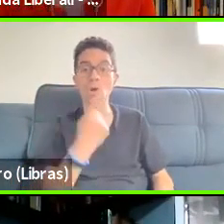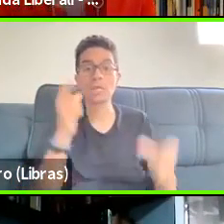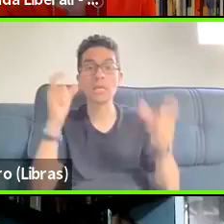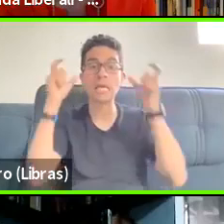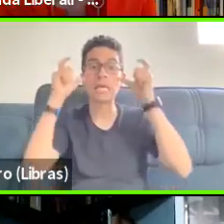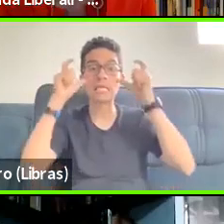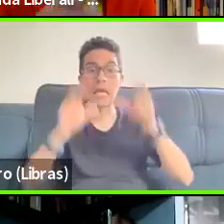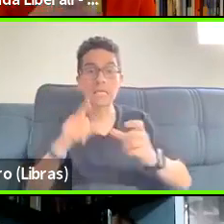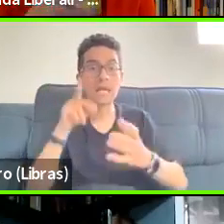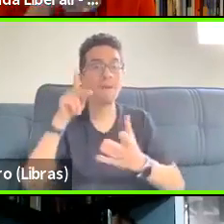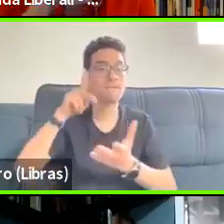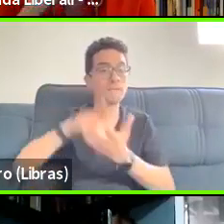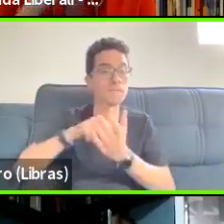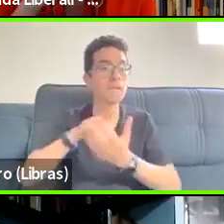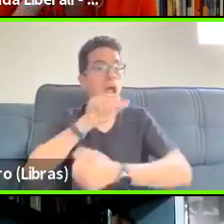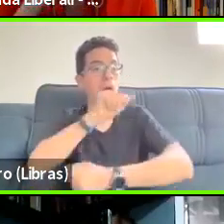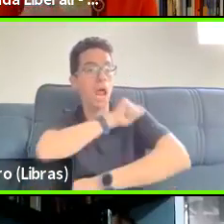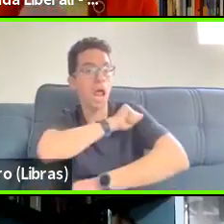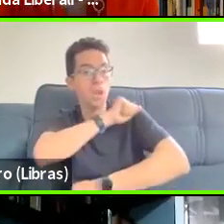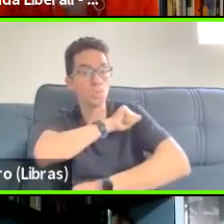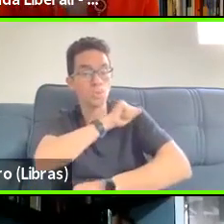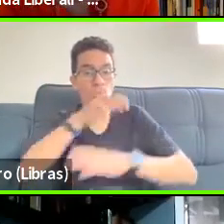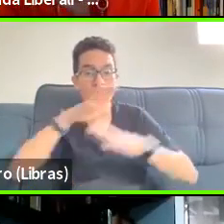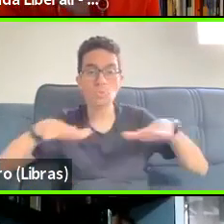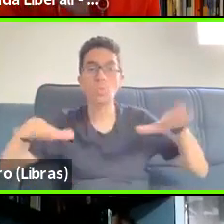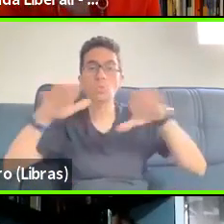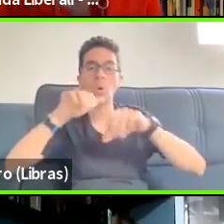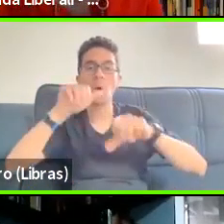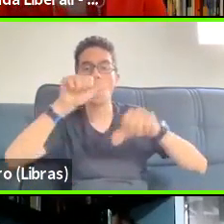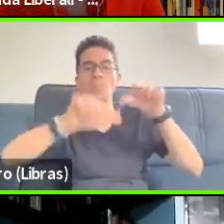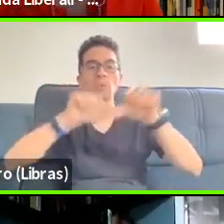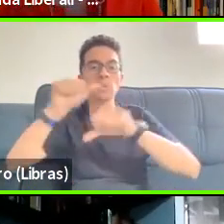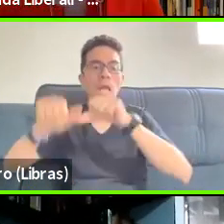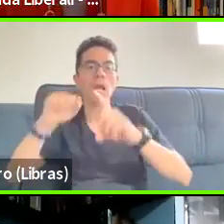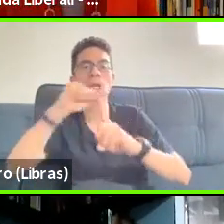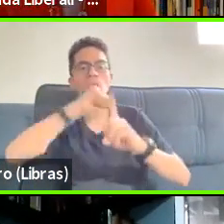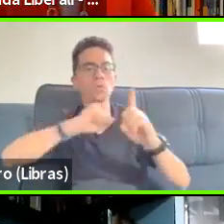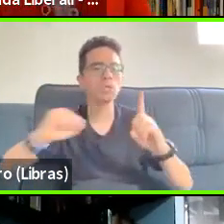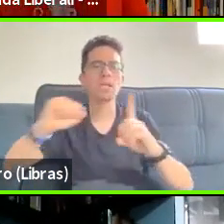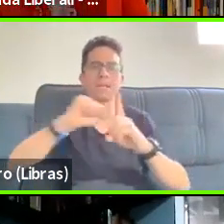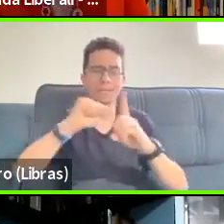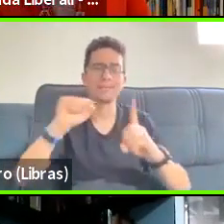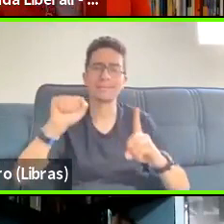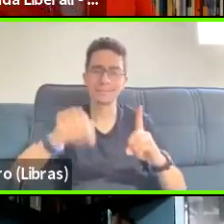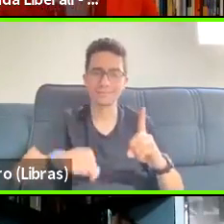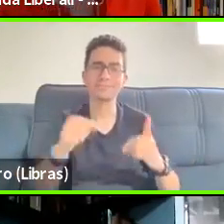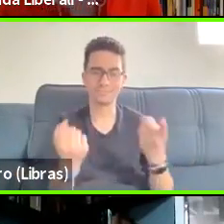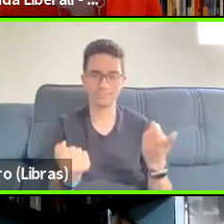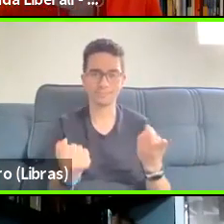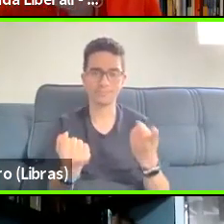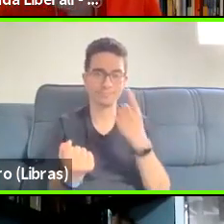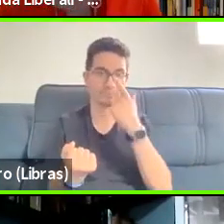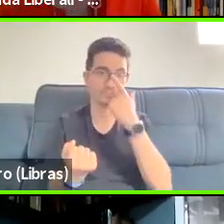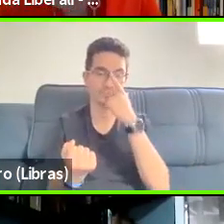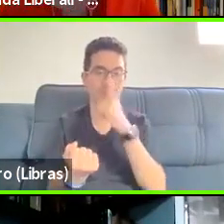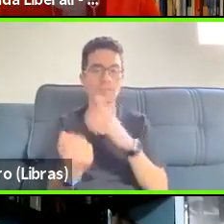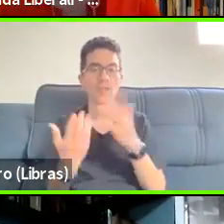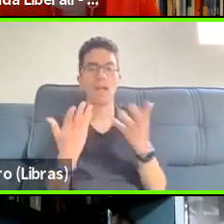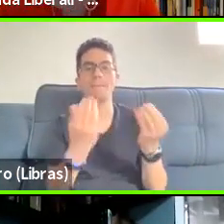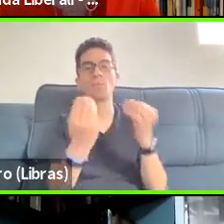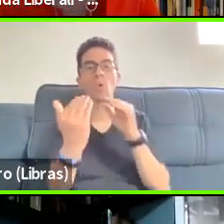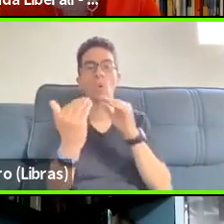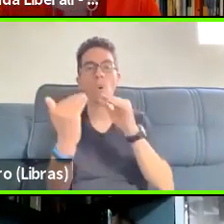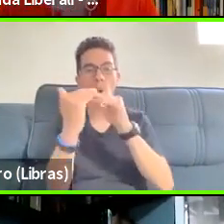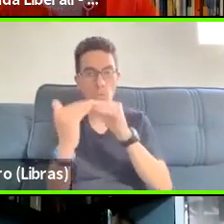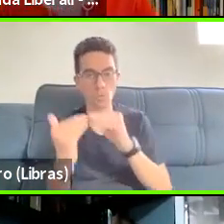Anna Smith, I can speak for her right now would sign on completely. You know, that, uh, Amy Stony, Nathan Phillips, that,